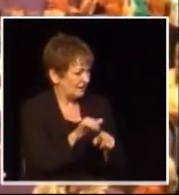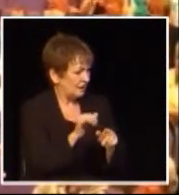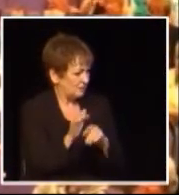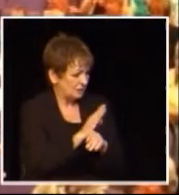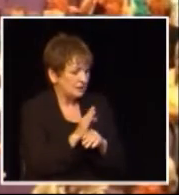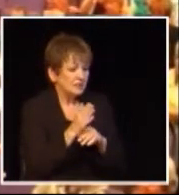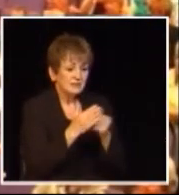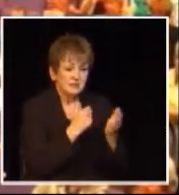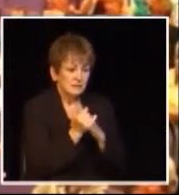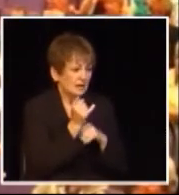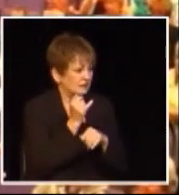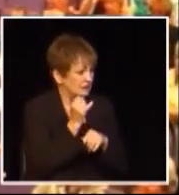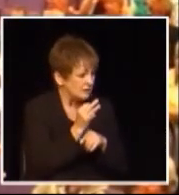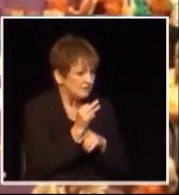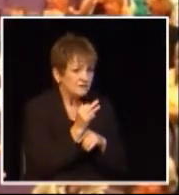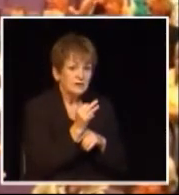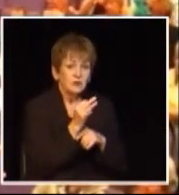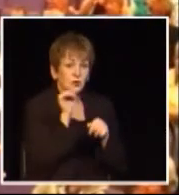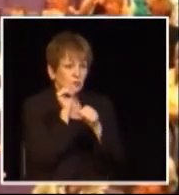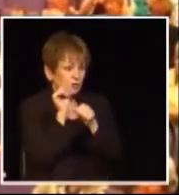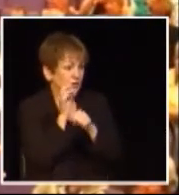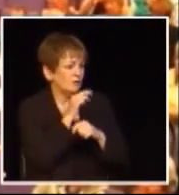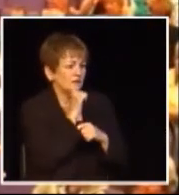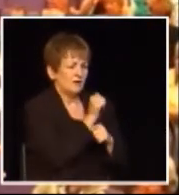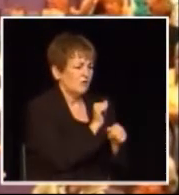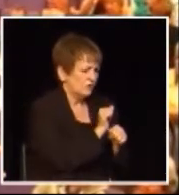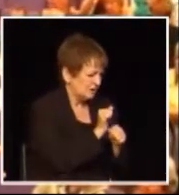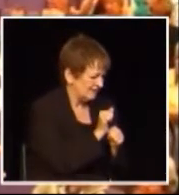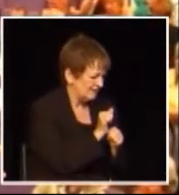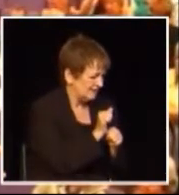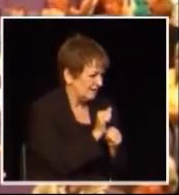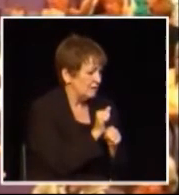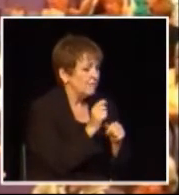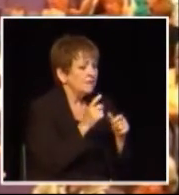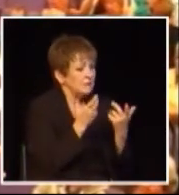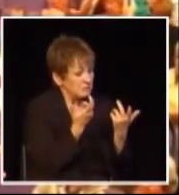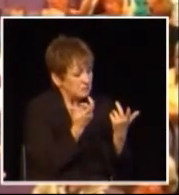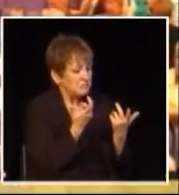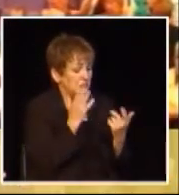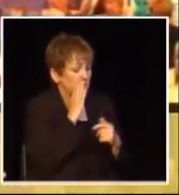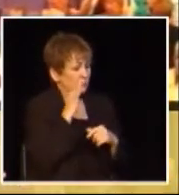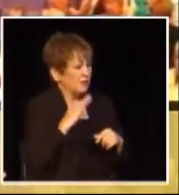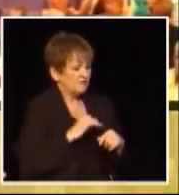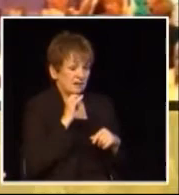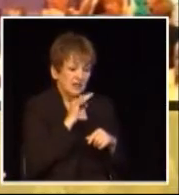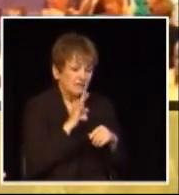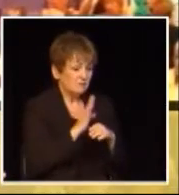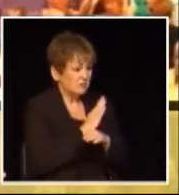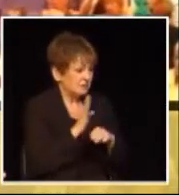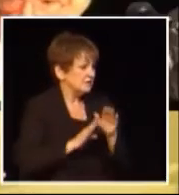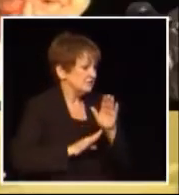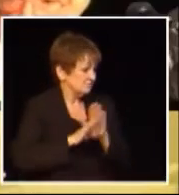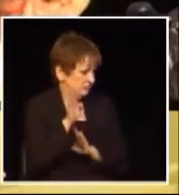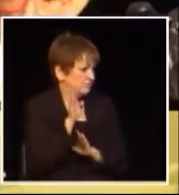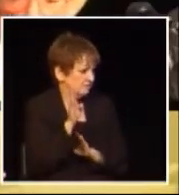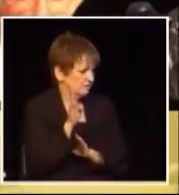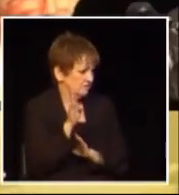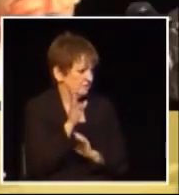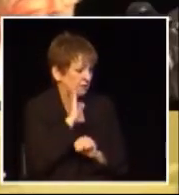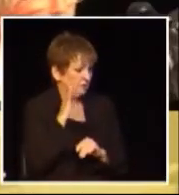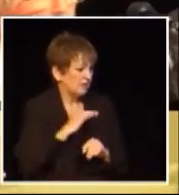whether you're a senior or an employee having businesses do well benefits you